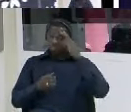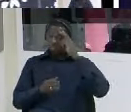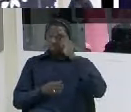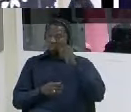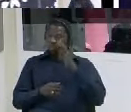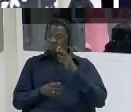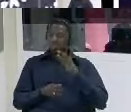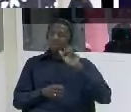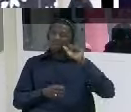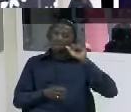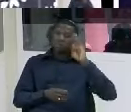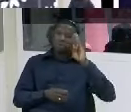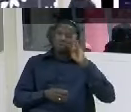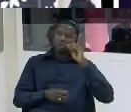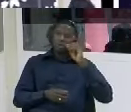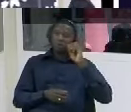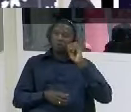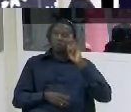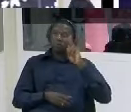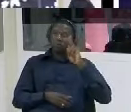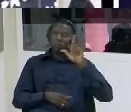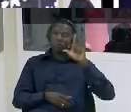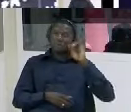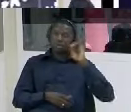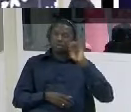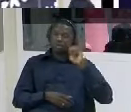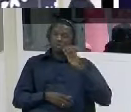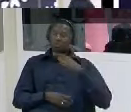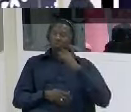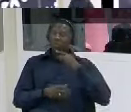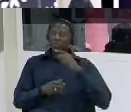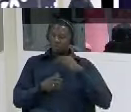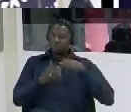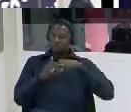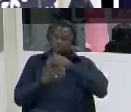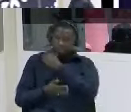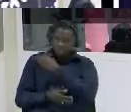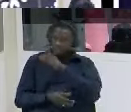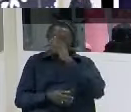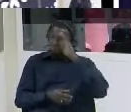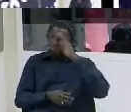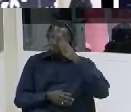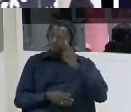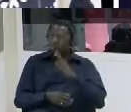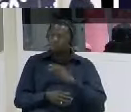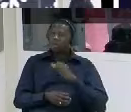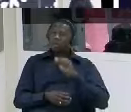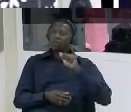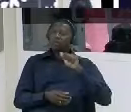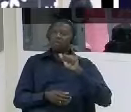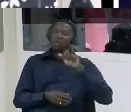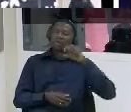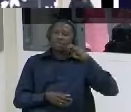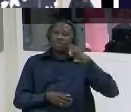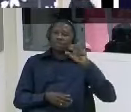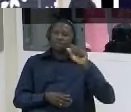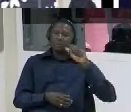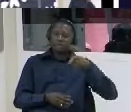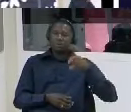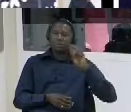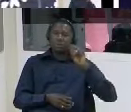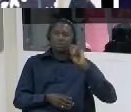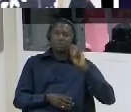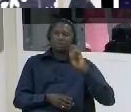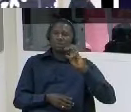guy was supposed to be released and uh ramsia uncle jia and honorable mc champ